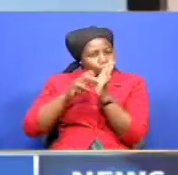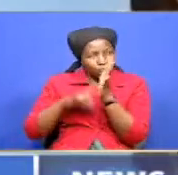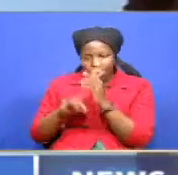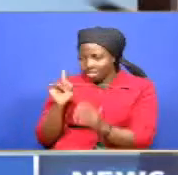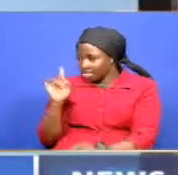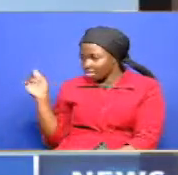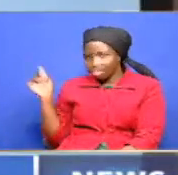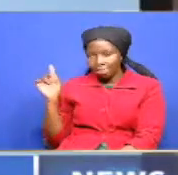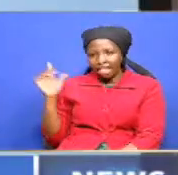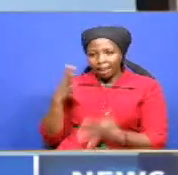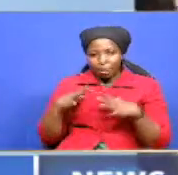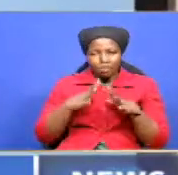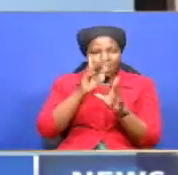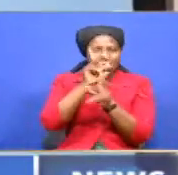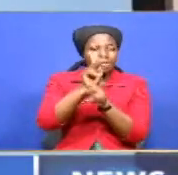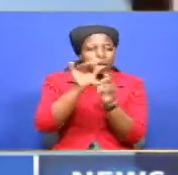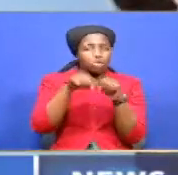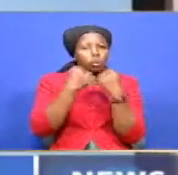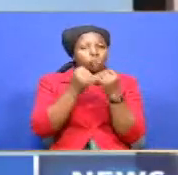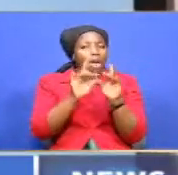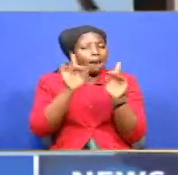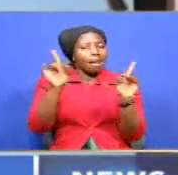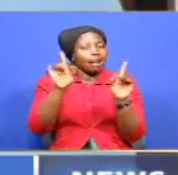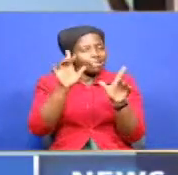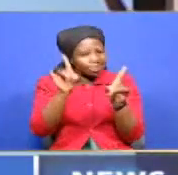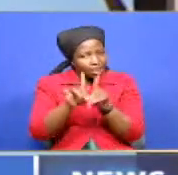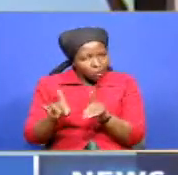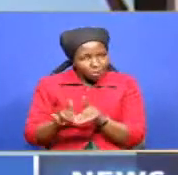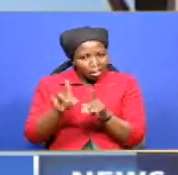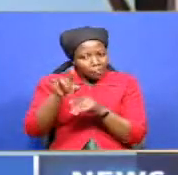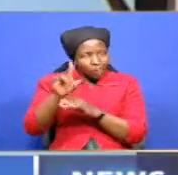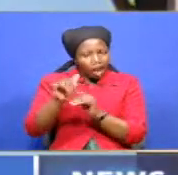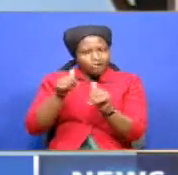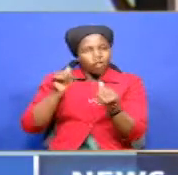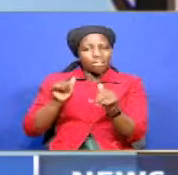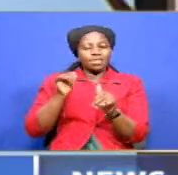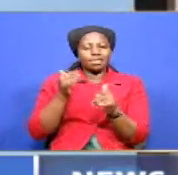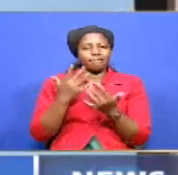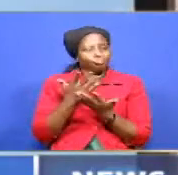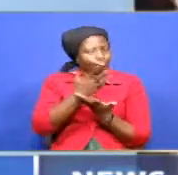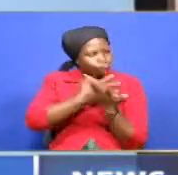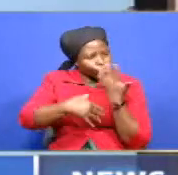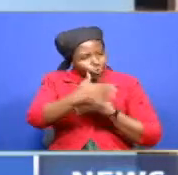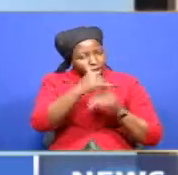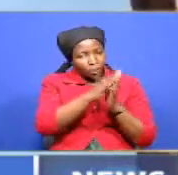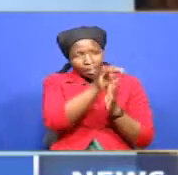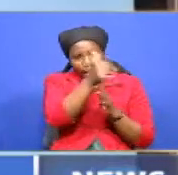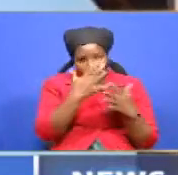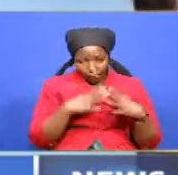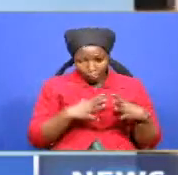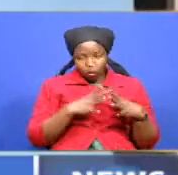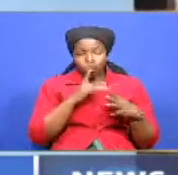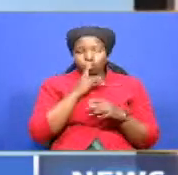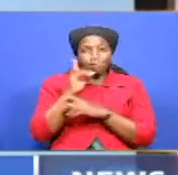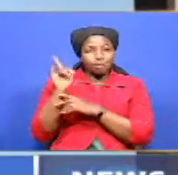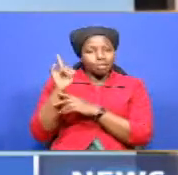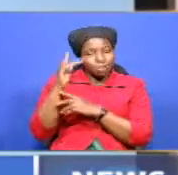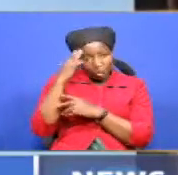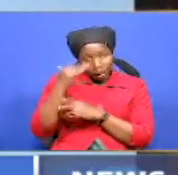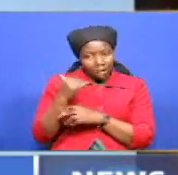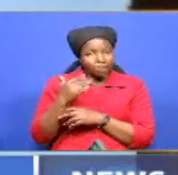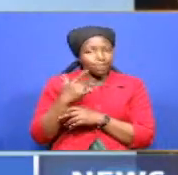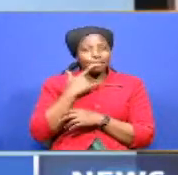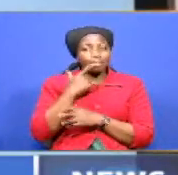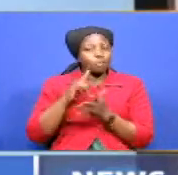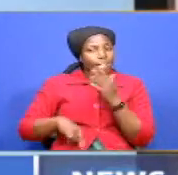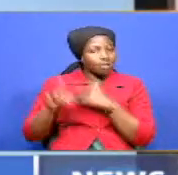keeping social distancing and refraining from contacting others, and therefore this is where we have been saved. These ones